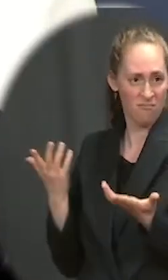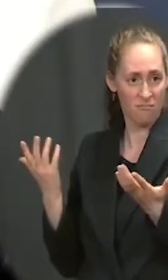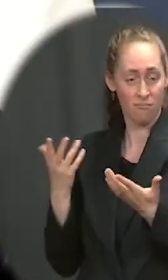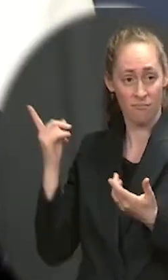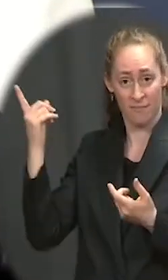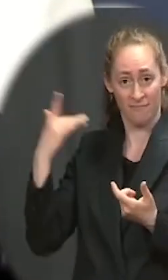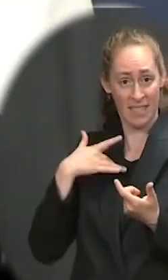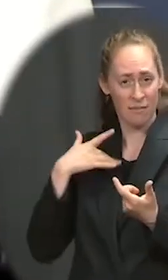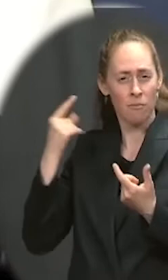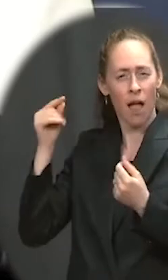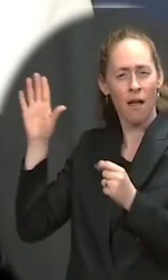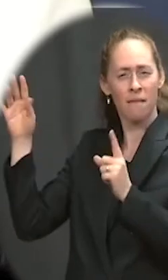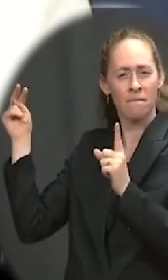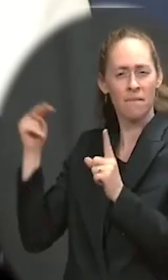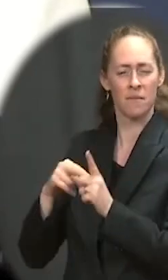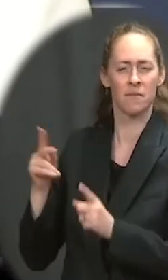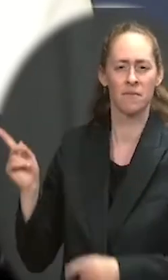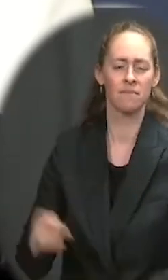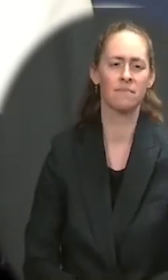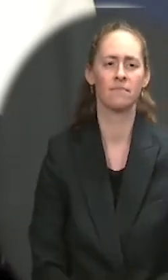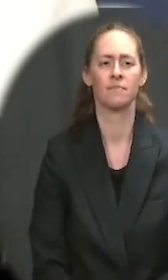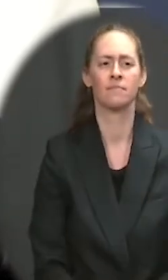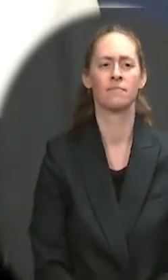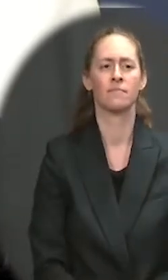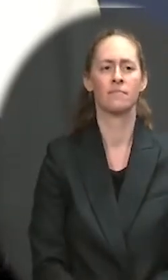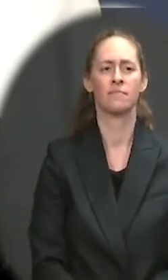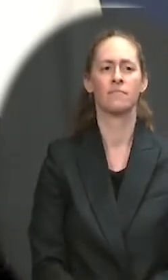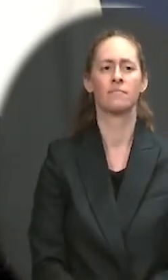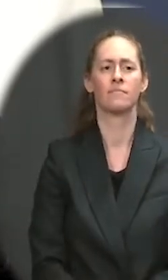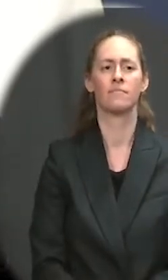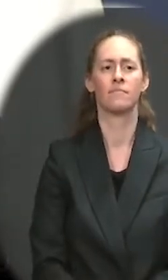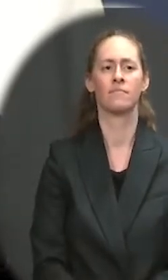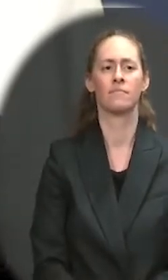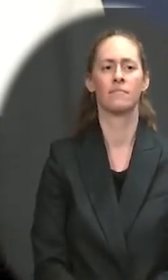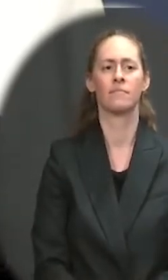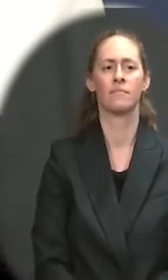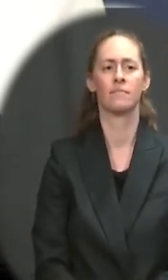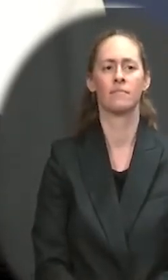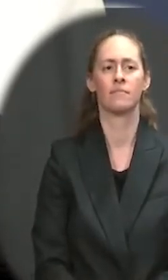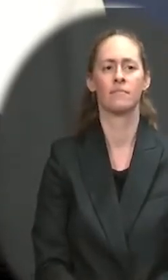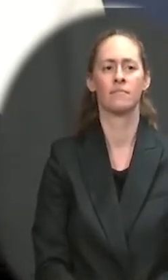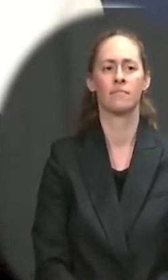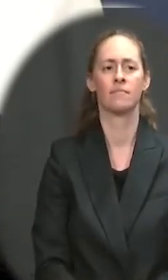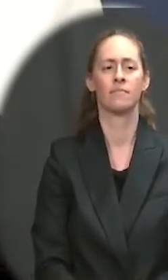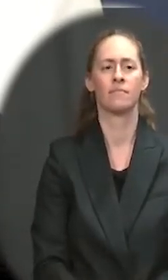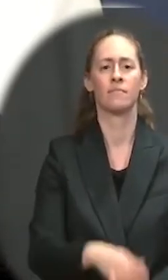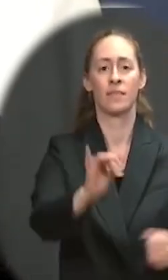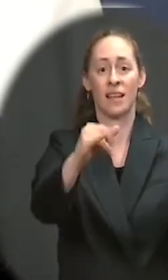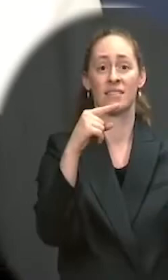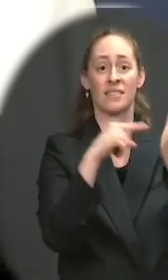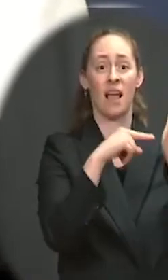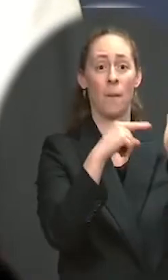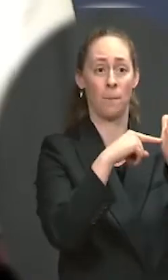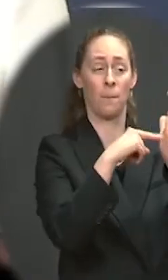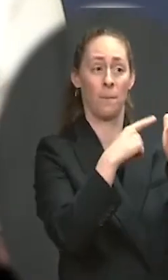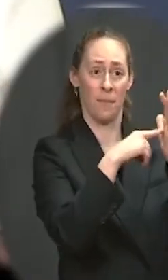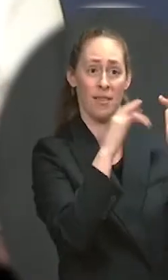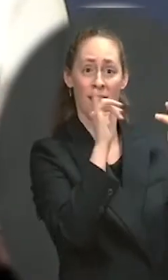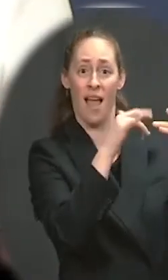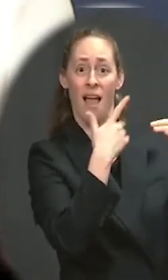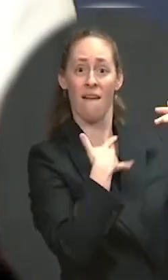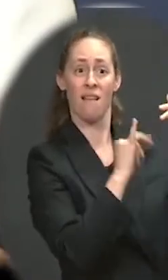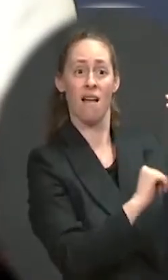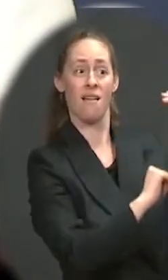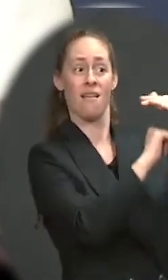first, raising or suspending the debt ceiling doesn't authorize new spending. It merely allows Treasury to meet obligations that Congress